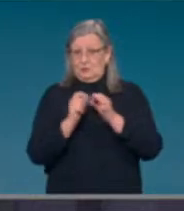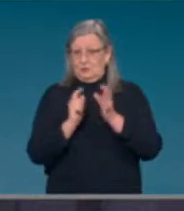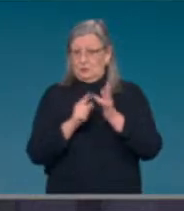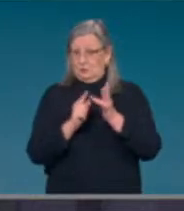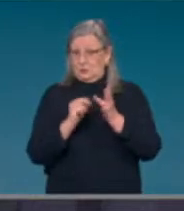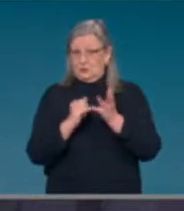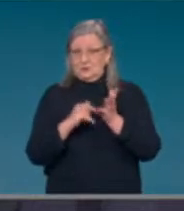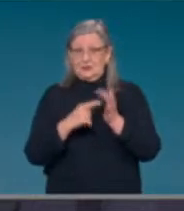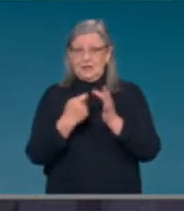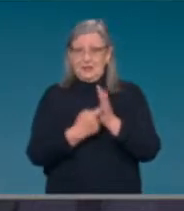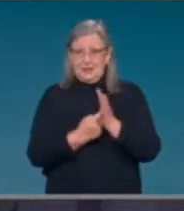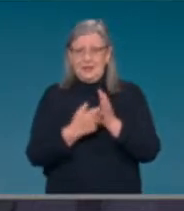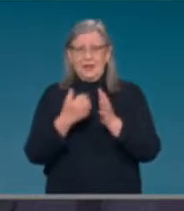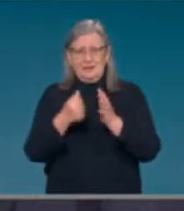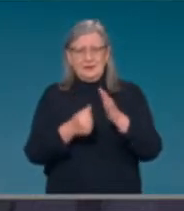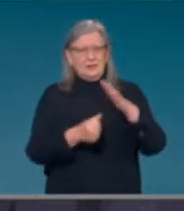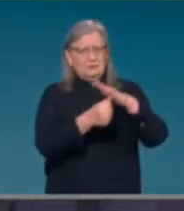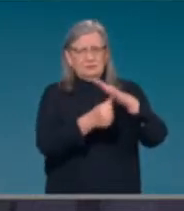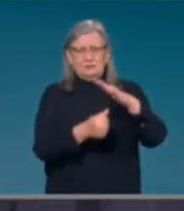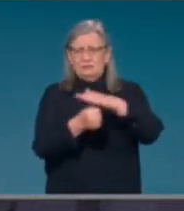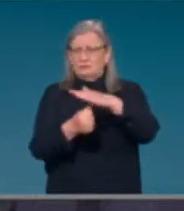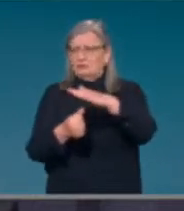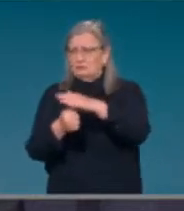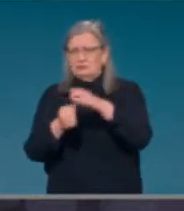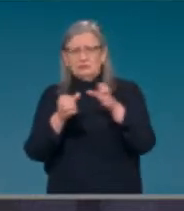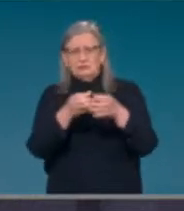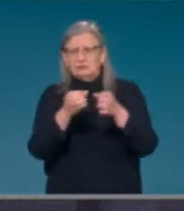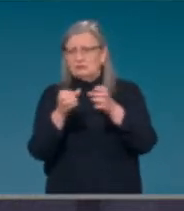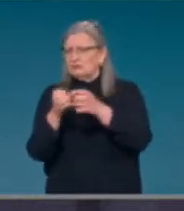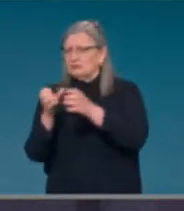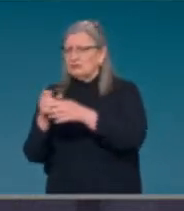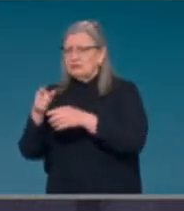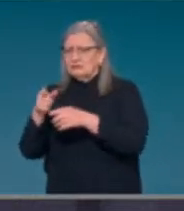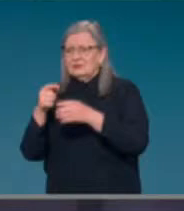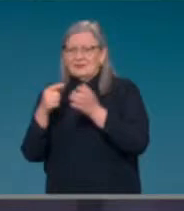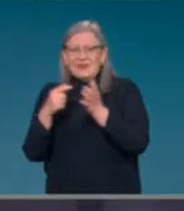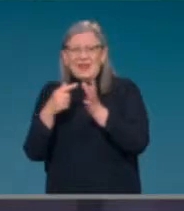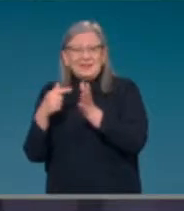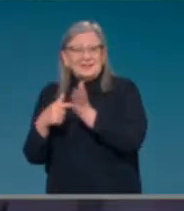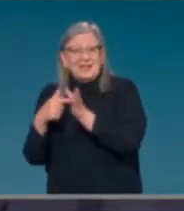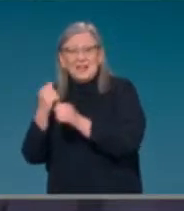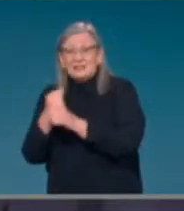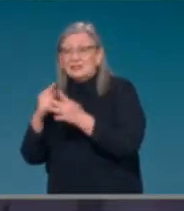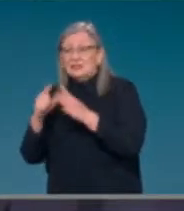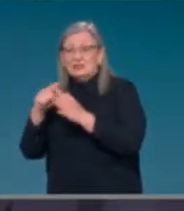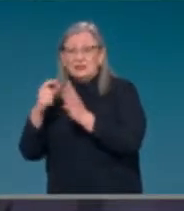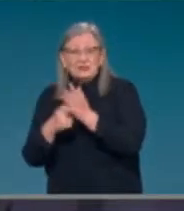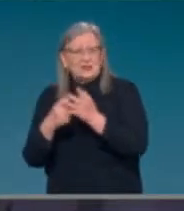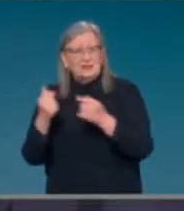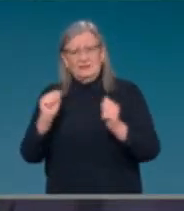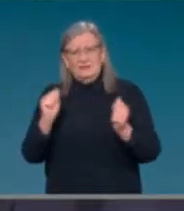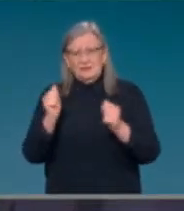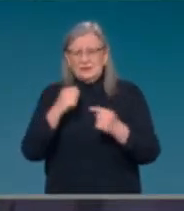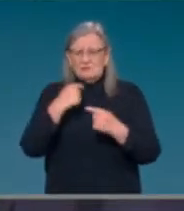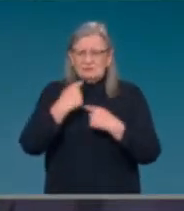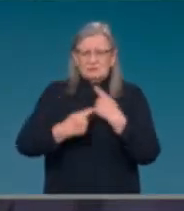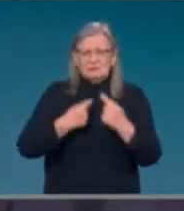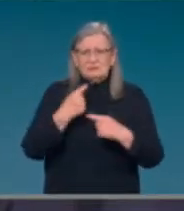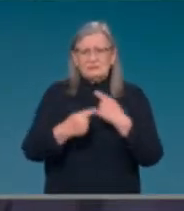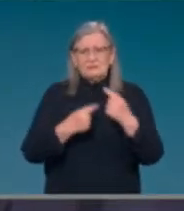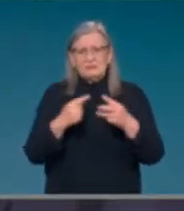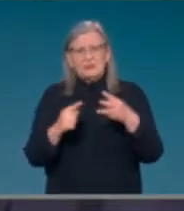Professor Skerritt, ATAGI and others have been at pains to point out that this is about additional protection